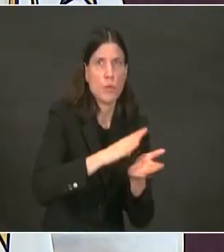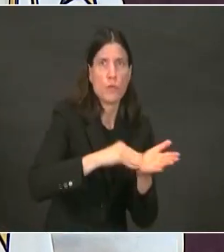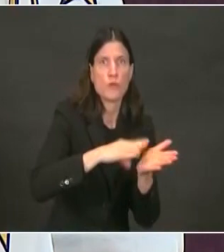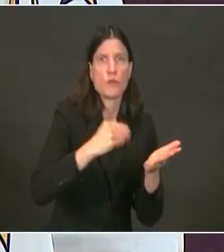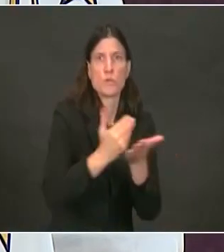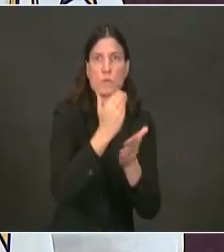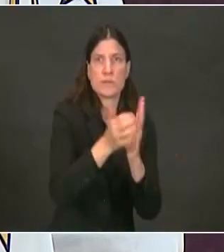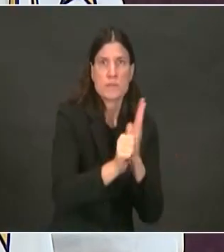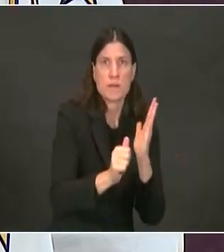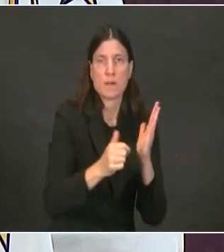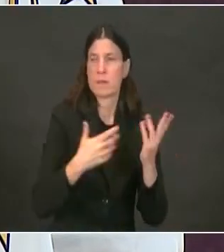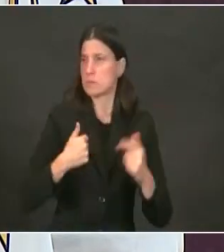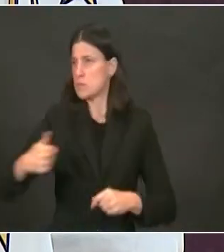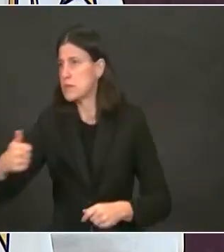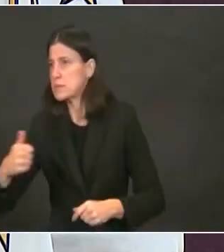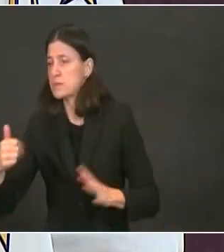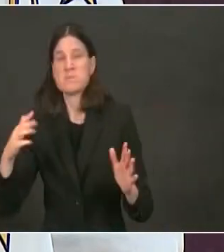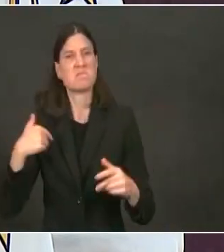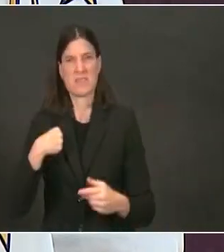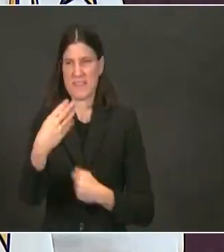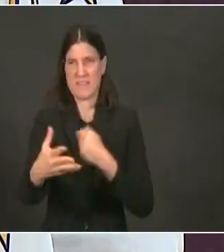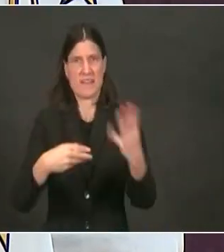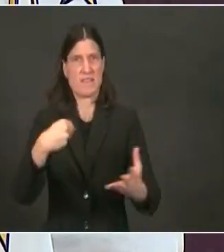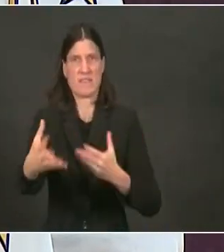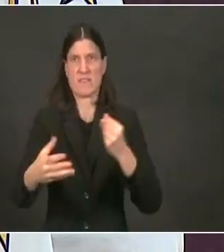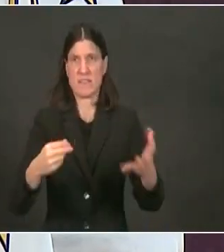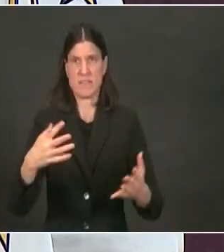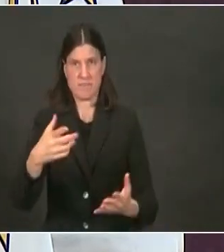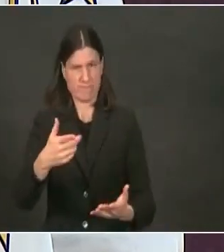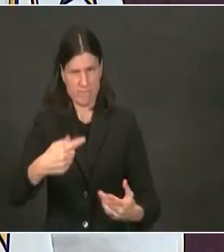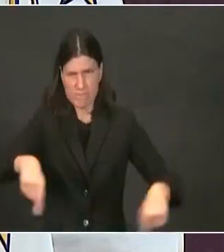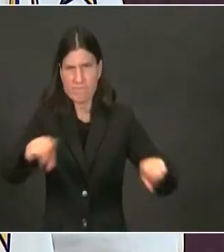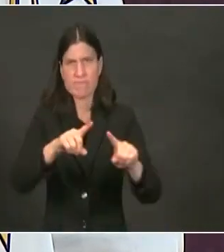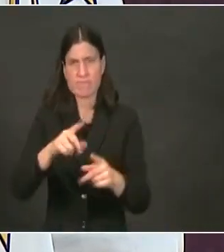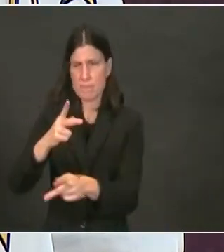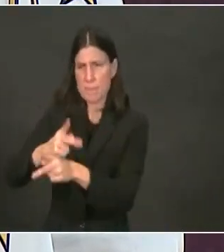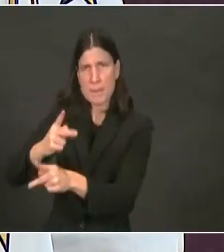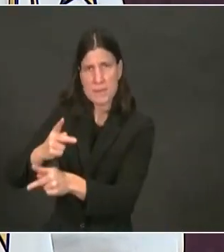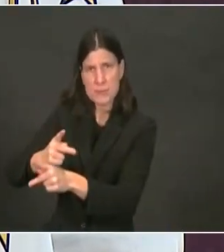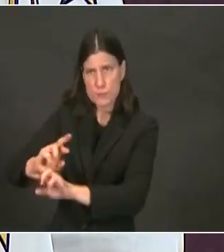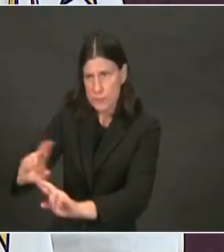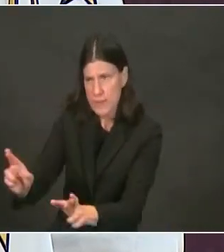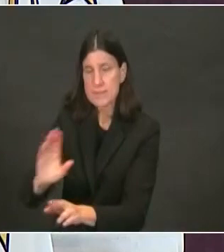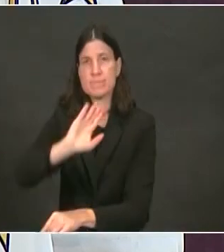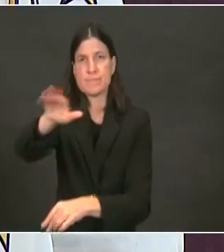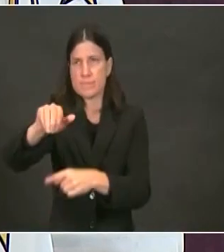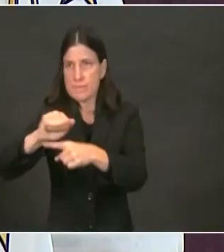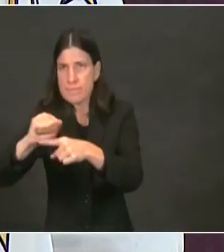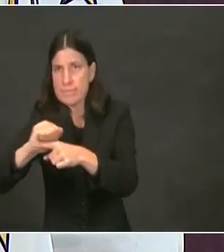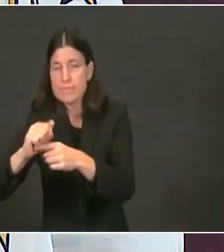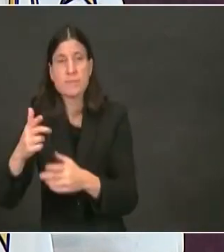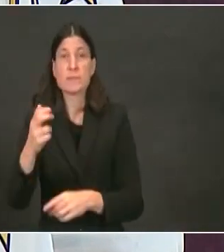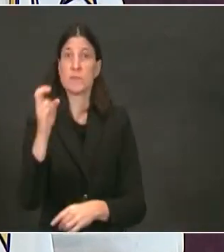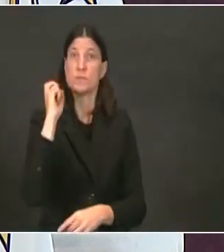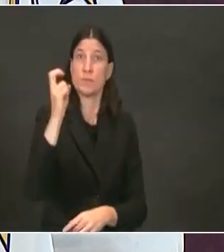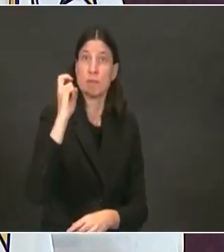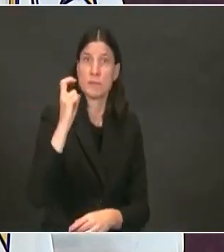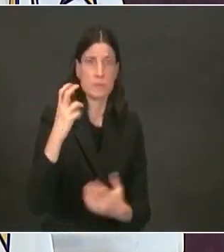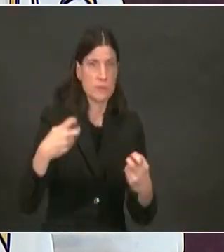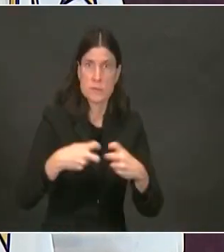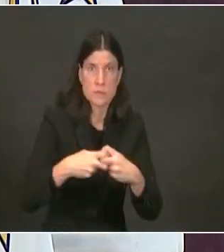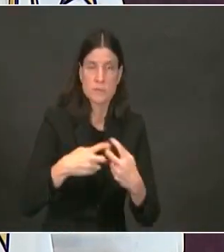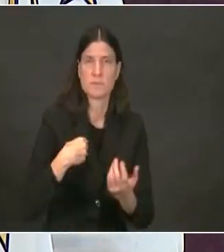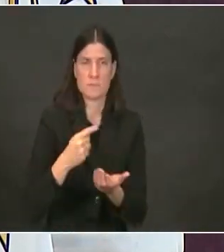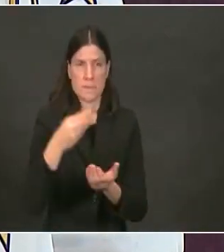so proud of the 5,000 people who had the courage and strength and determination to